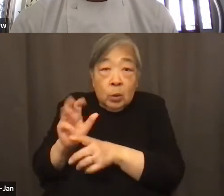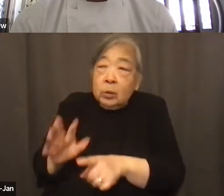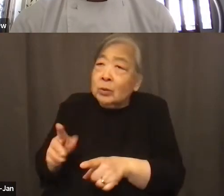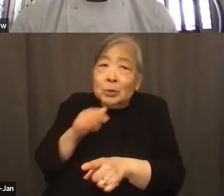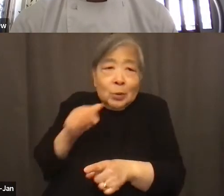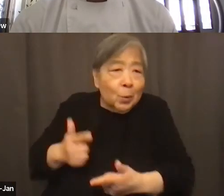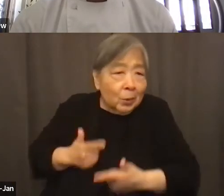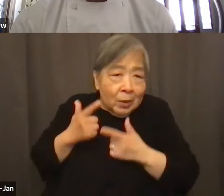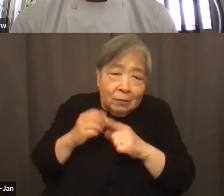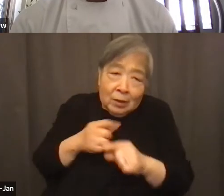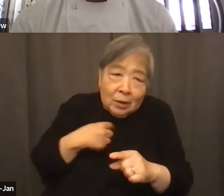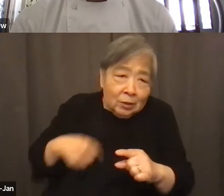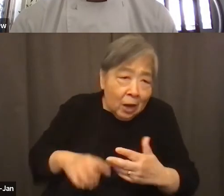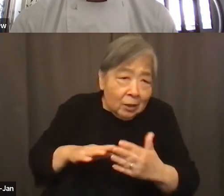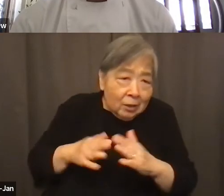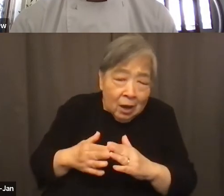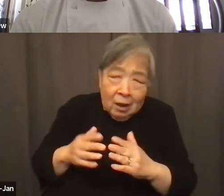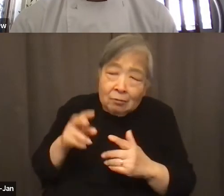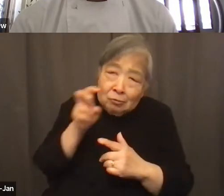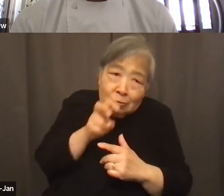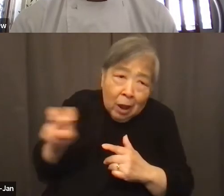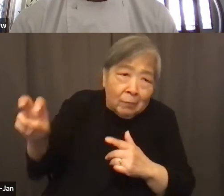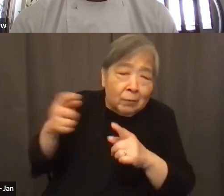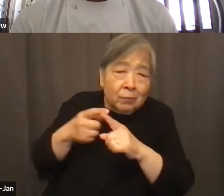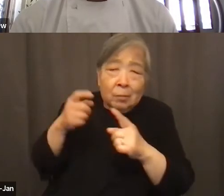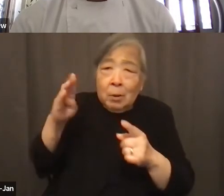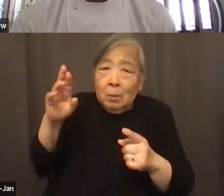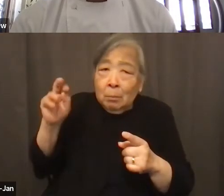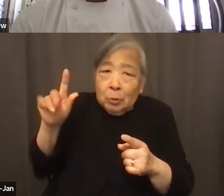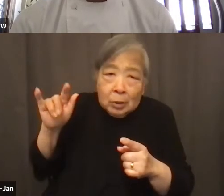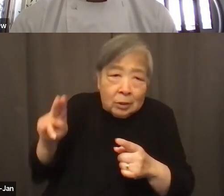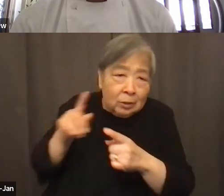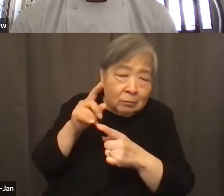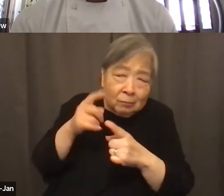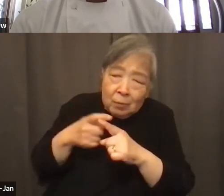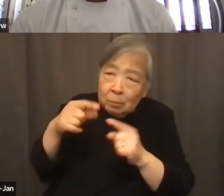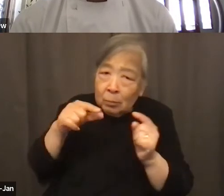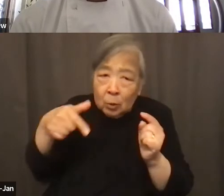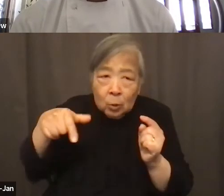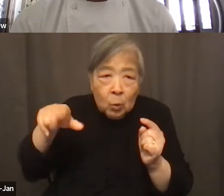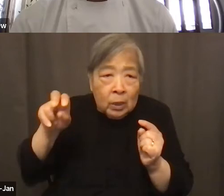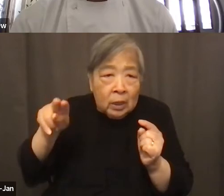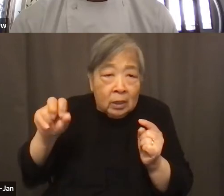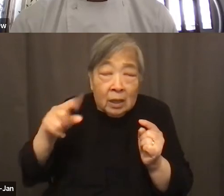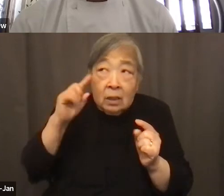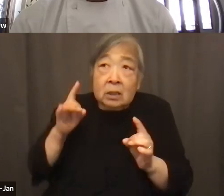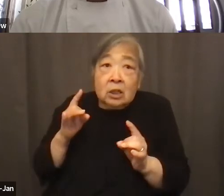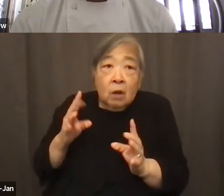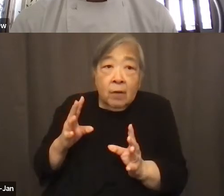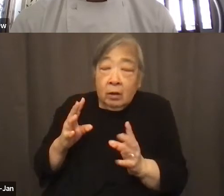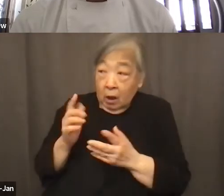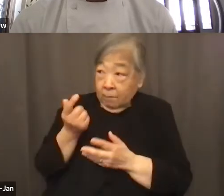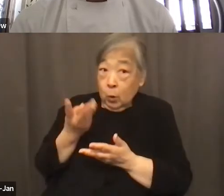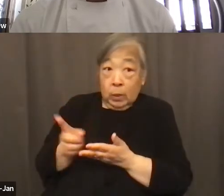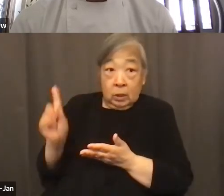Brooklyn or Queens or wherever. And I think it's terrifying for them to be on the subway when we gave them out a few